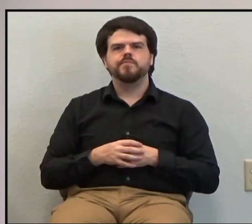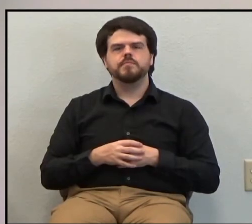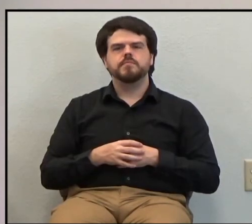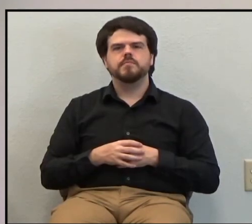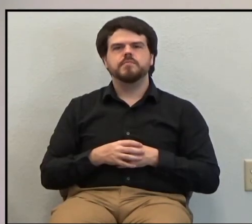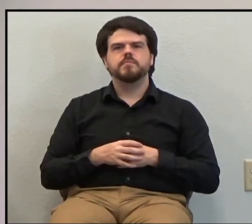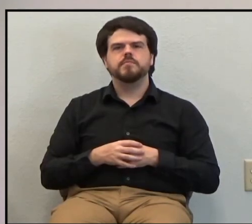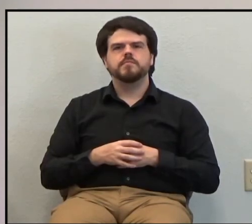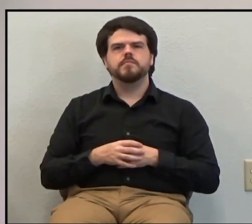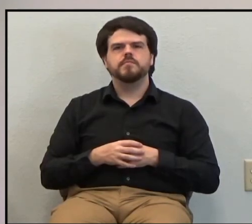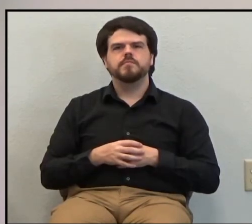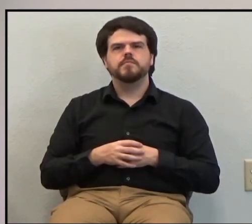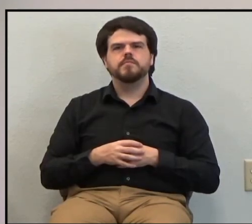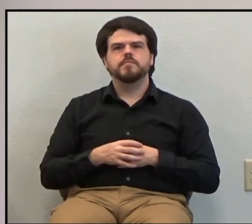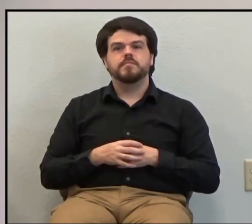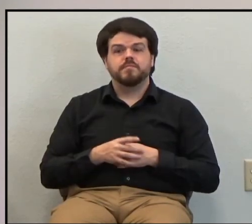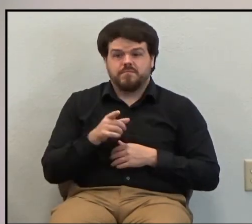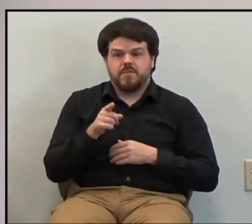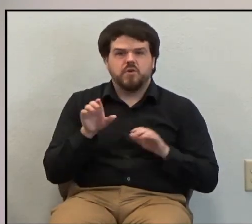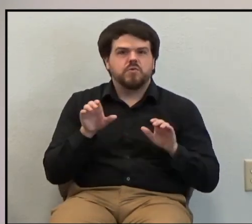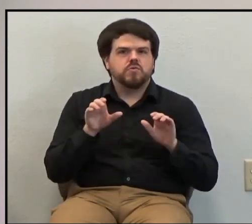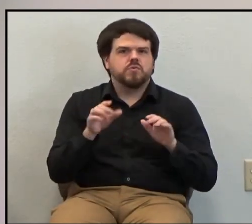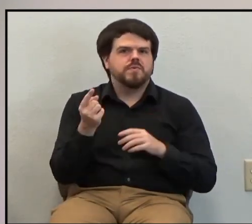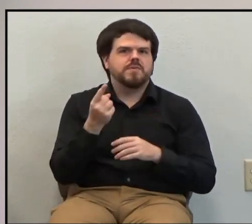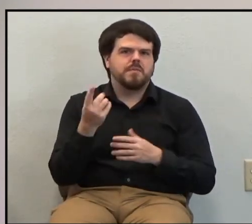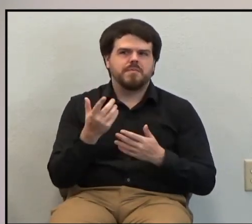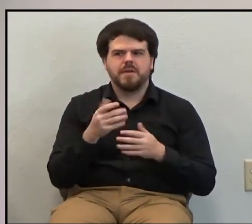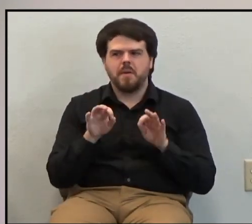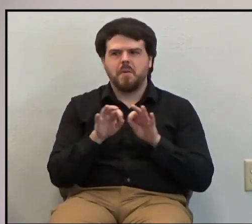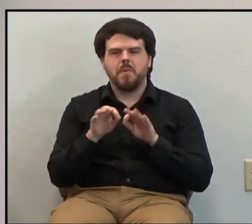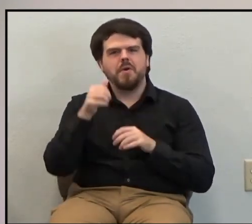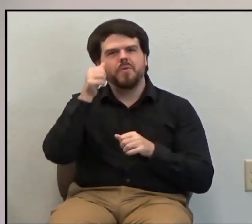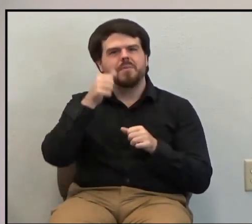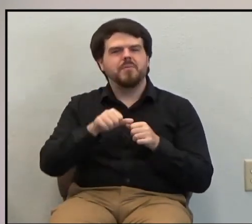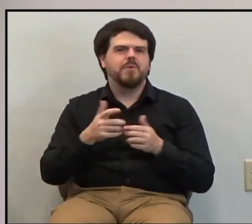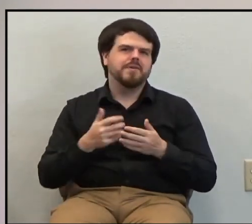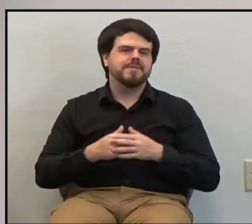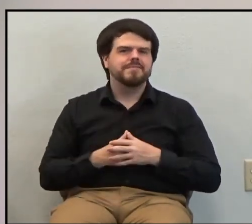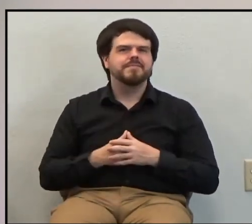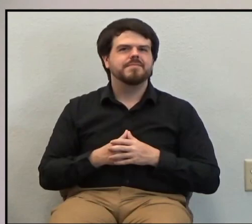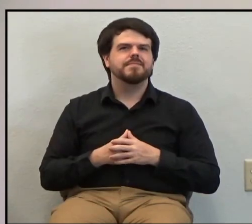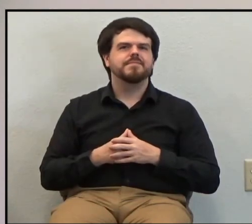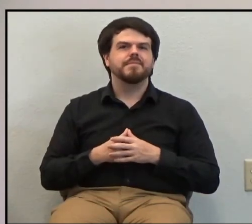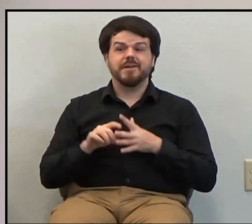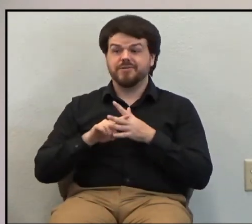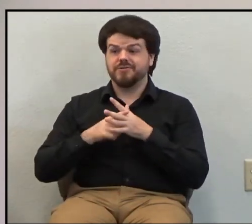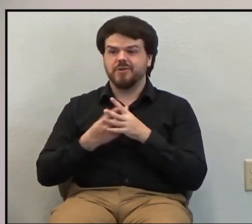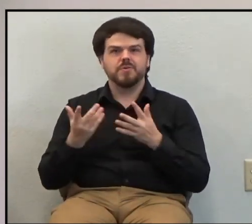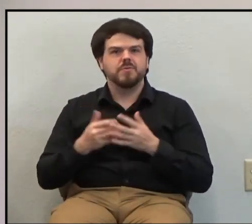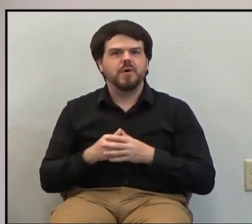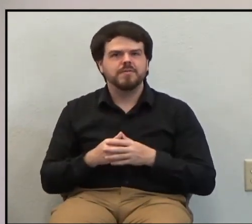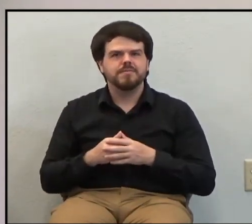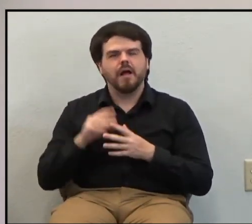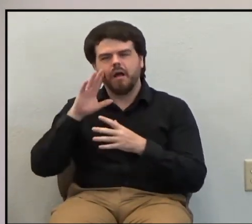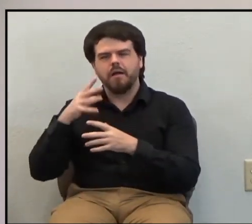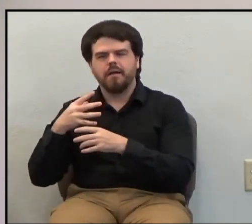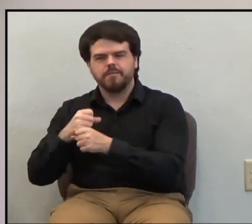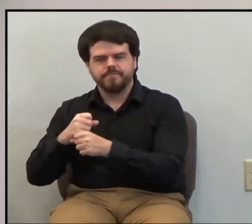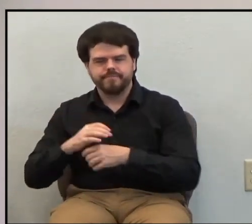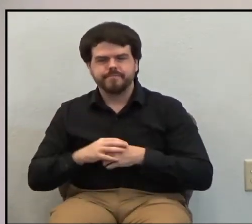But you've to do something worth remembering, I suppose. And it begins with this, and I'll close,